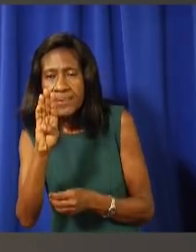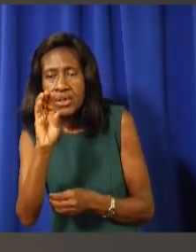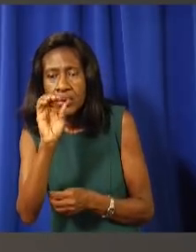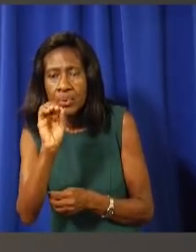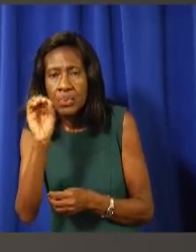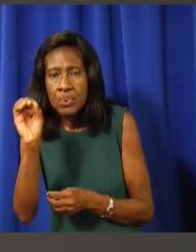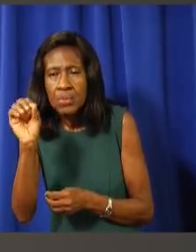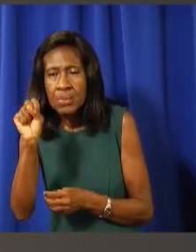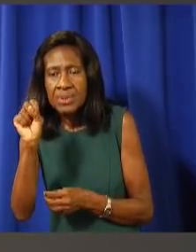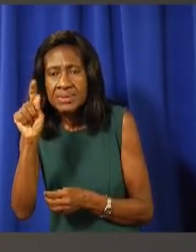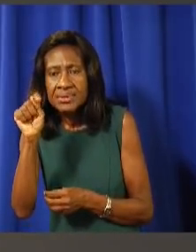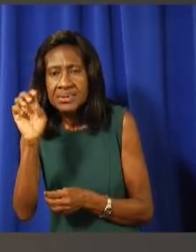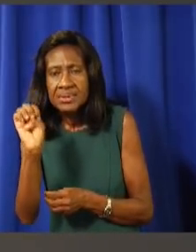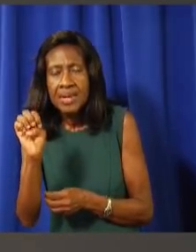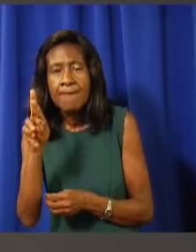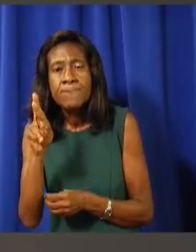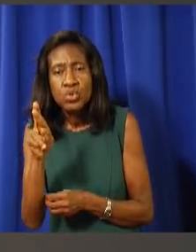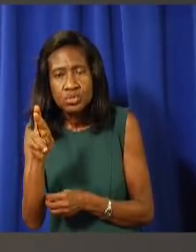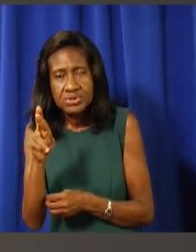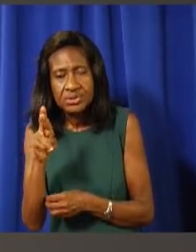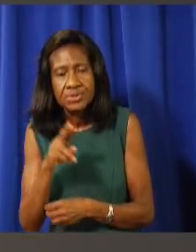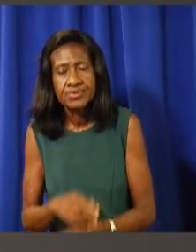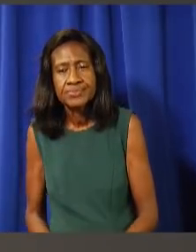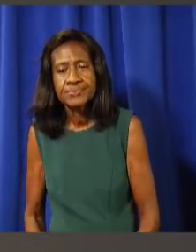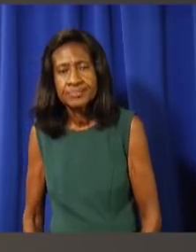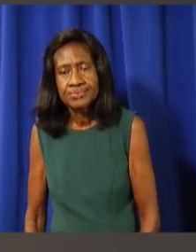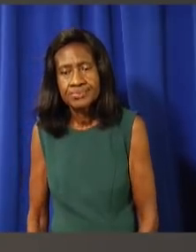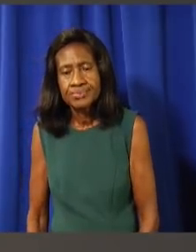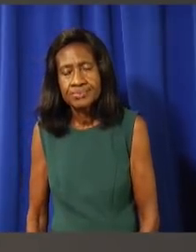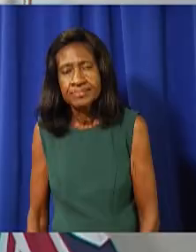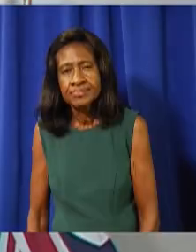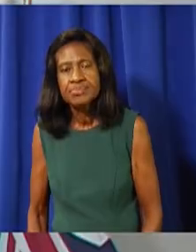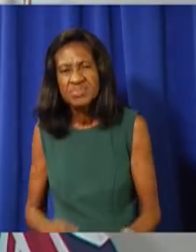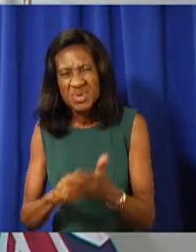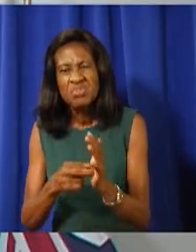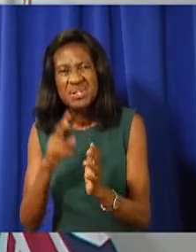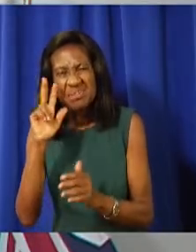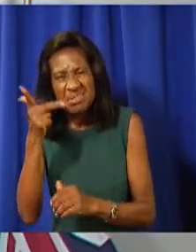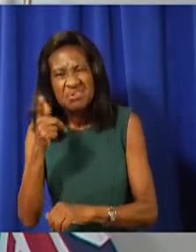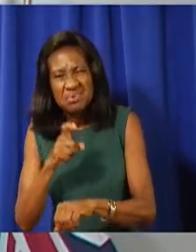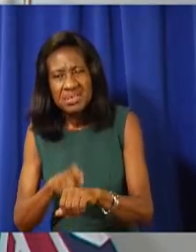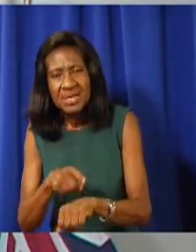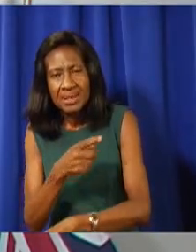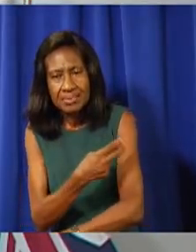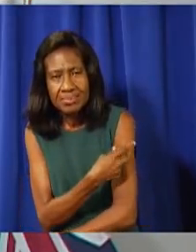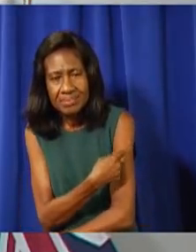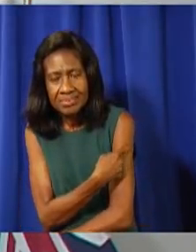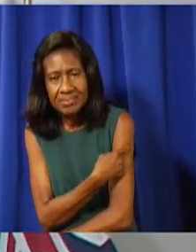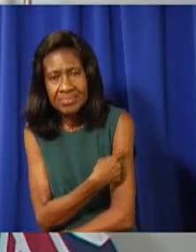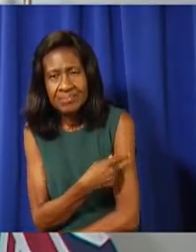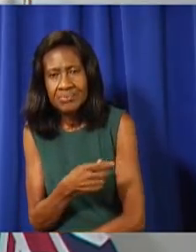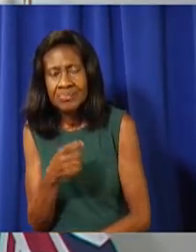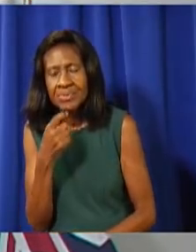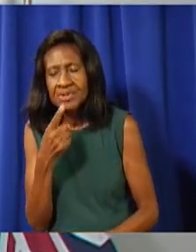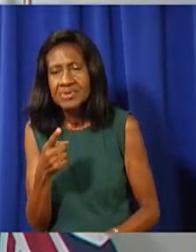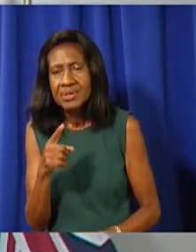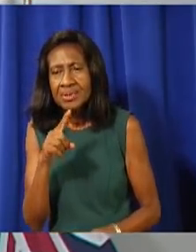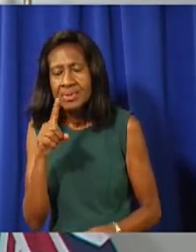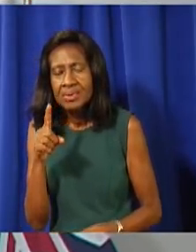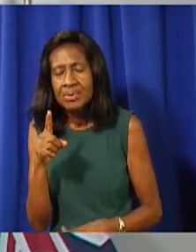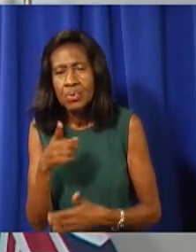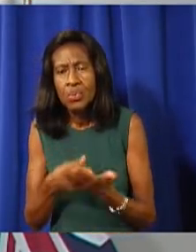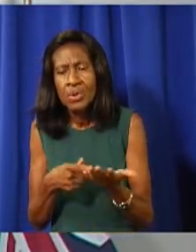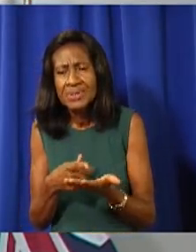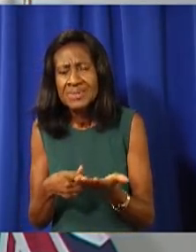as a third shot, as has been done in the US and in Israel? We can't really deviate from the UK's advice because